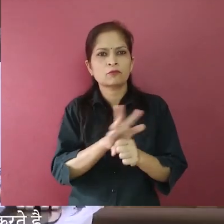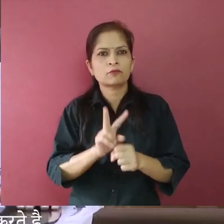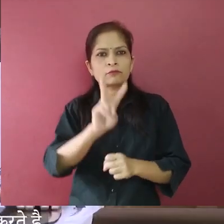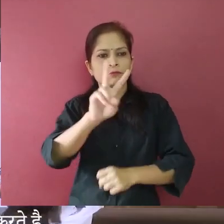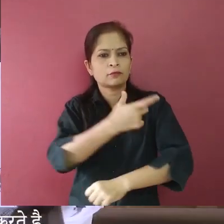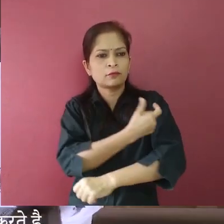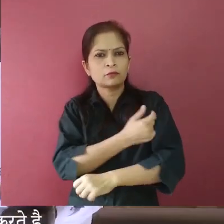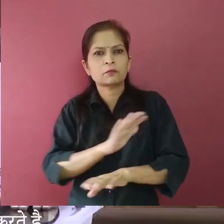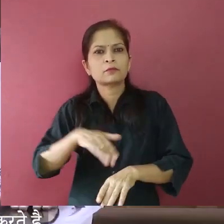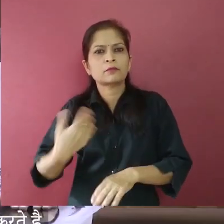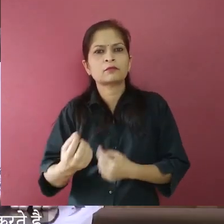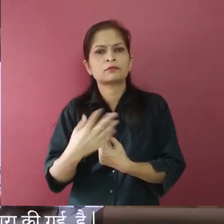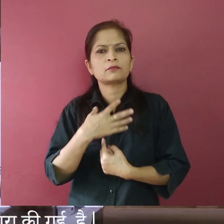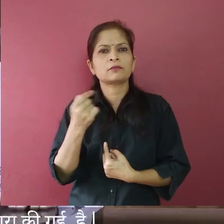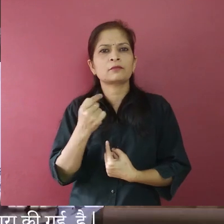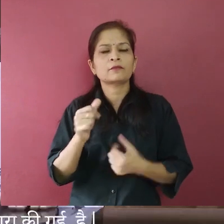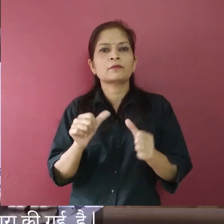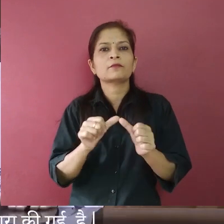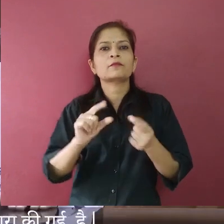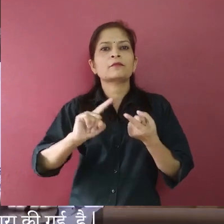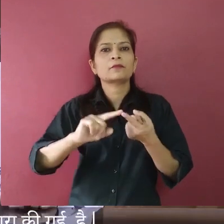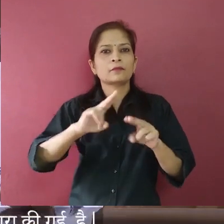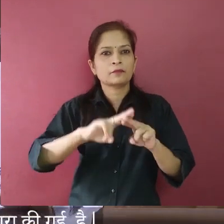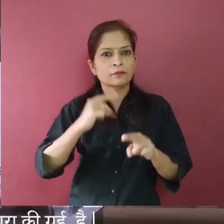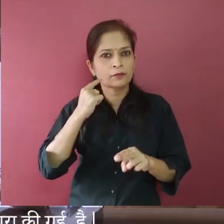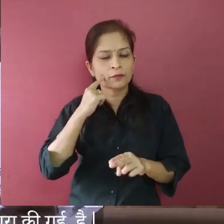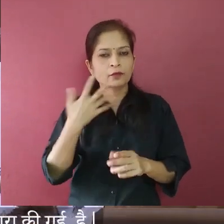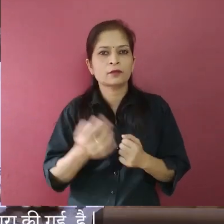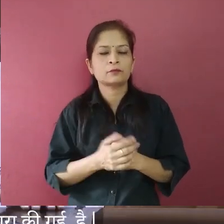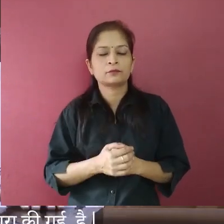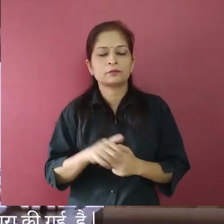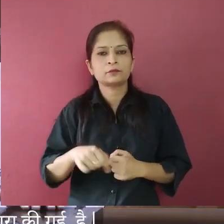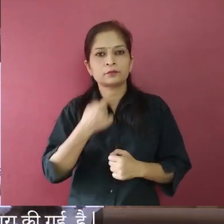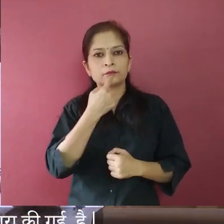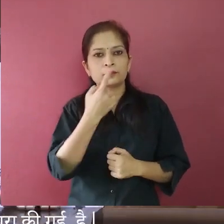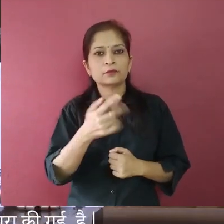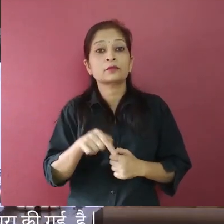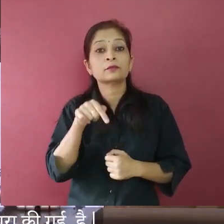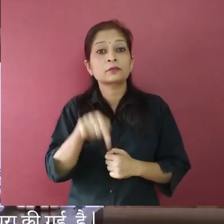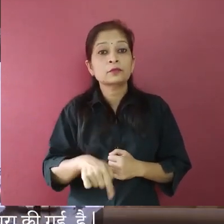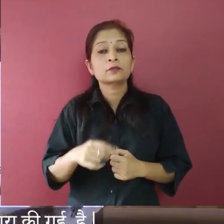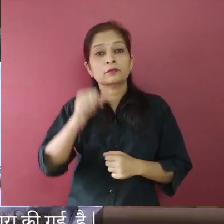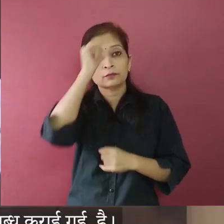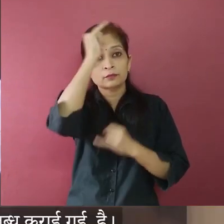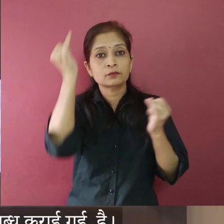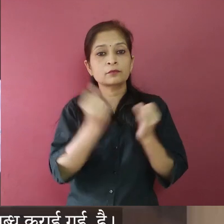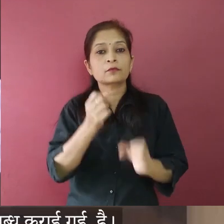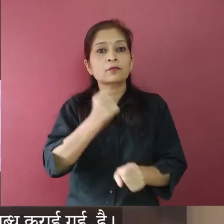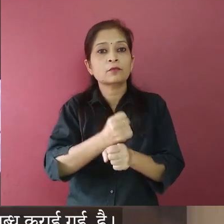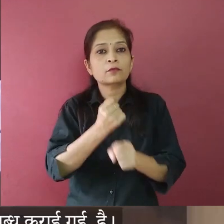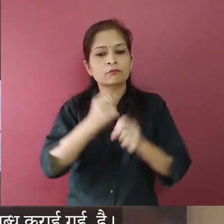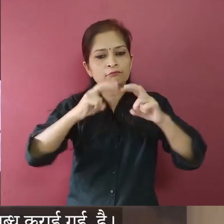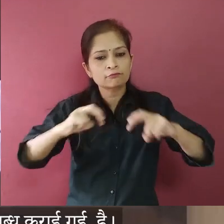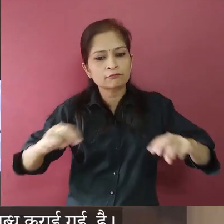immunization, AEFI, we must understand that this has been thoroughly looked at by the Government of India. All